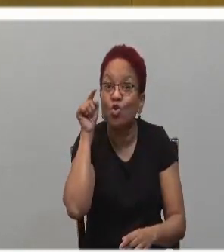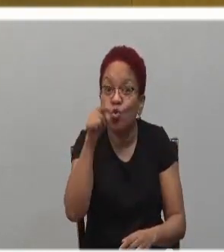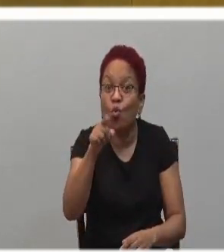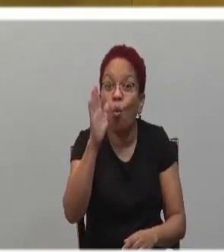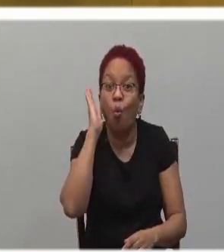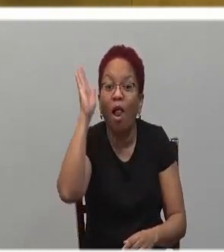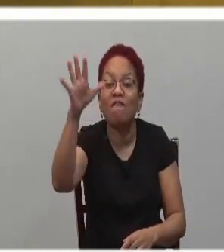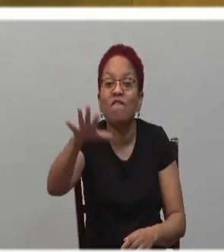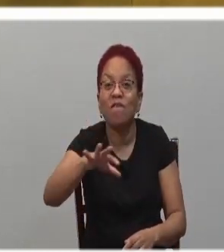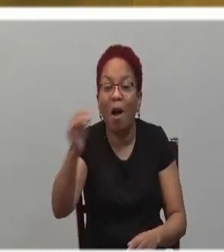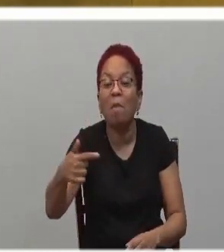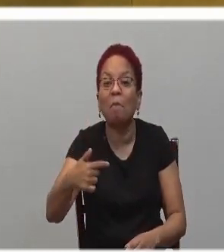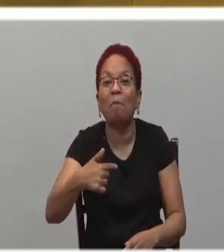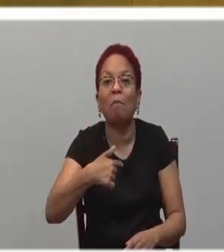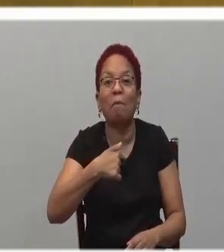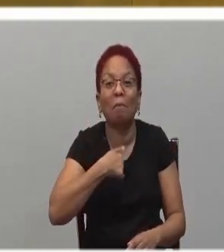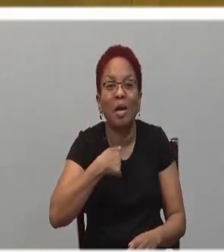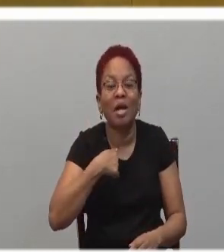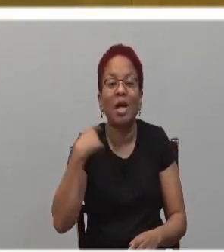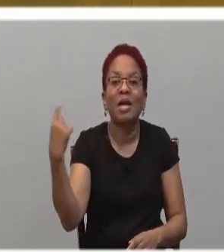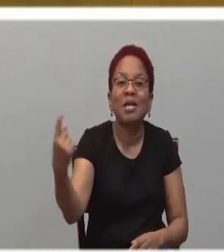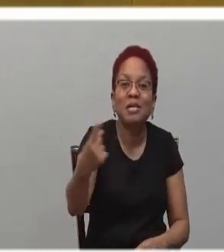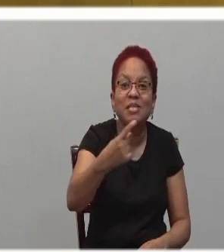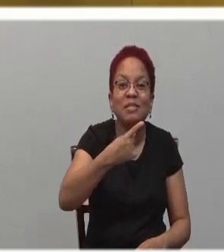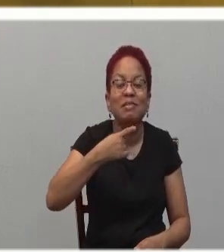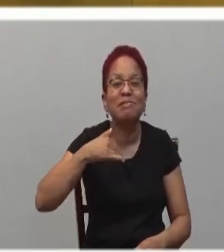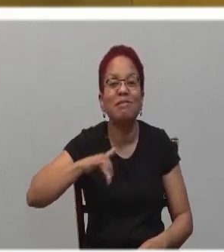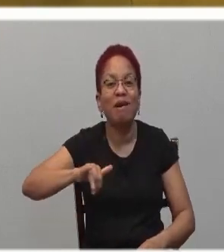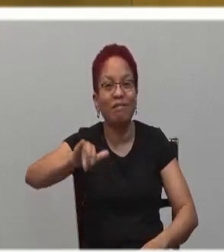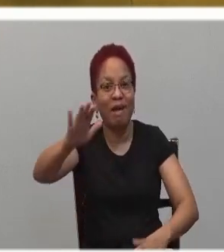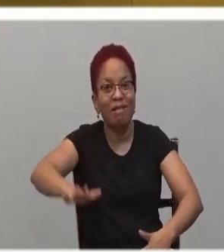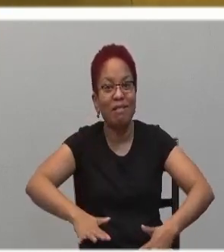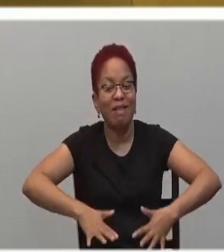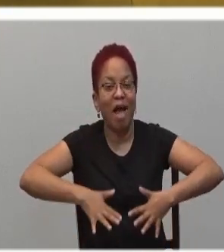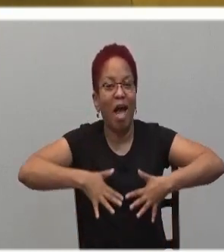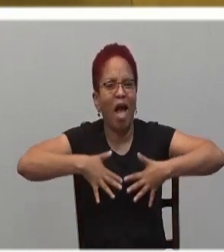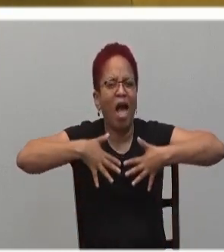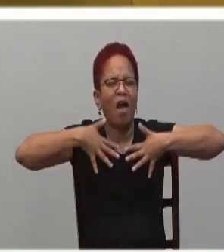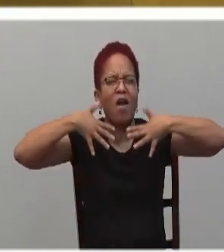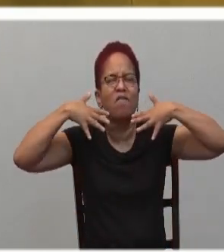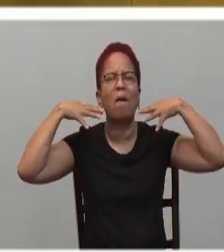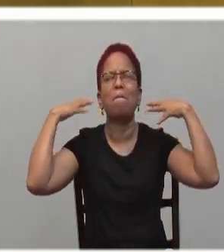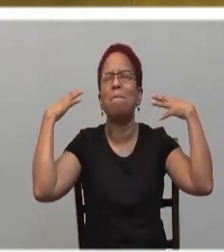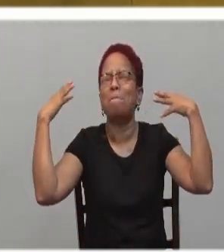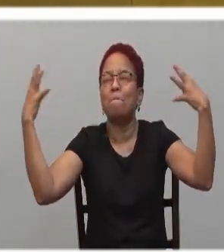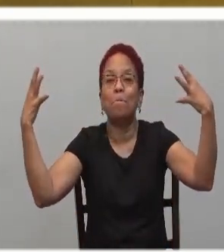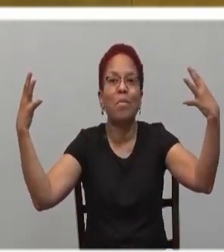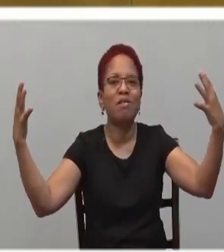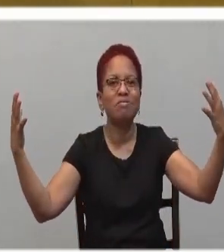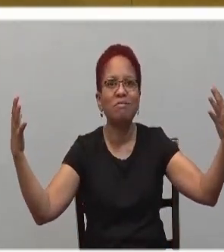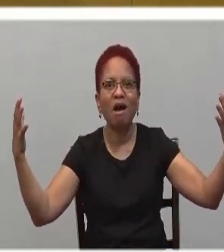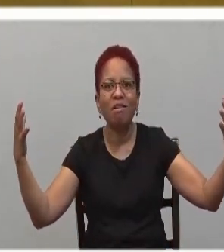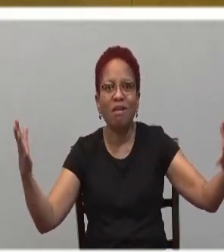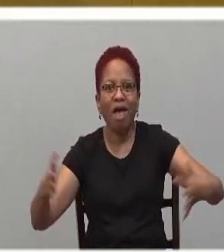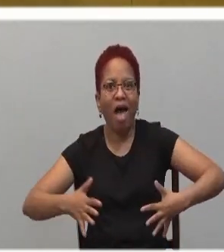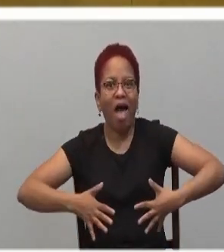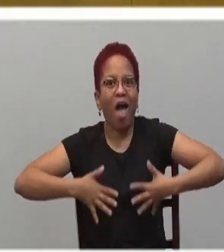me, you will find eternal life, you will find abundant life, you will find